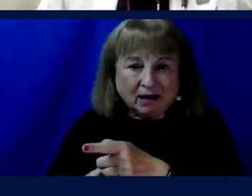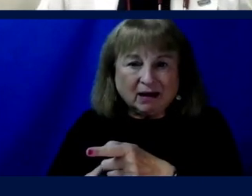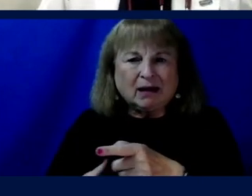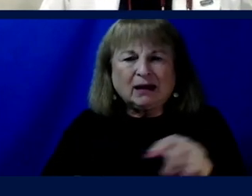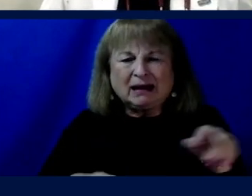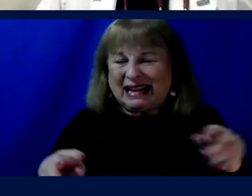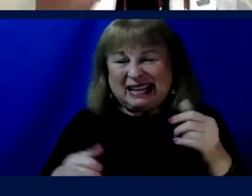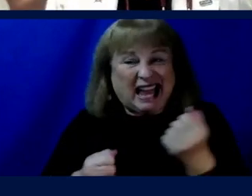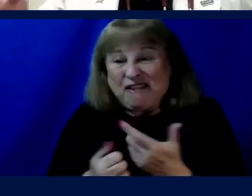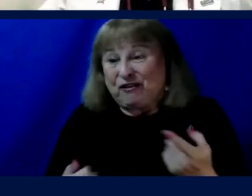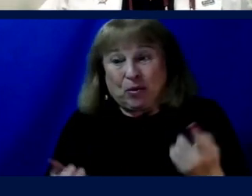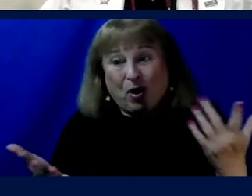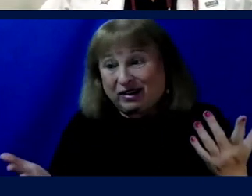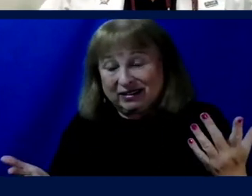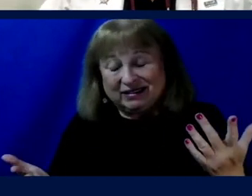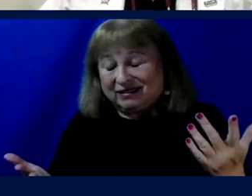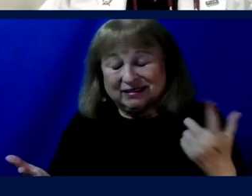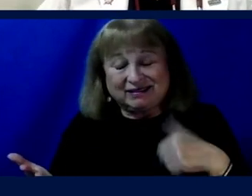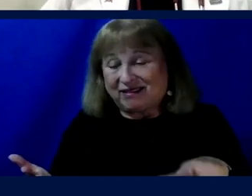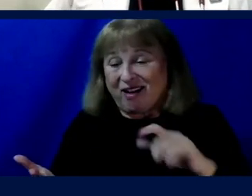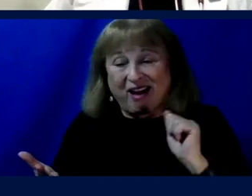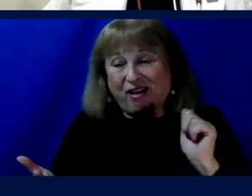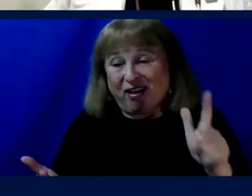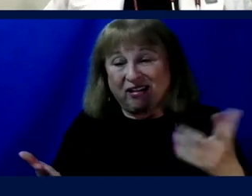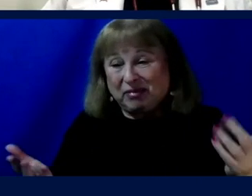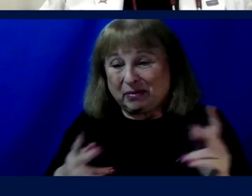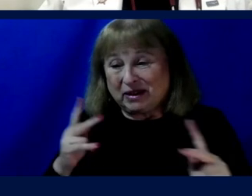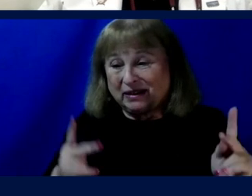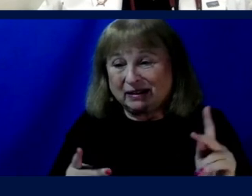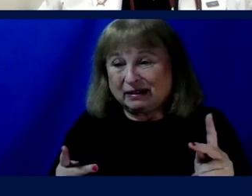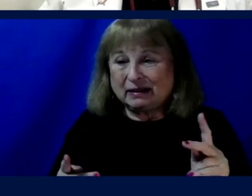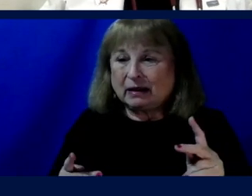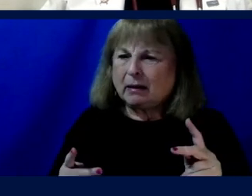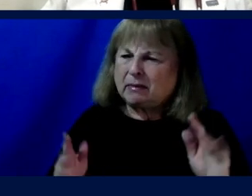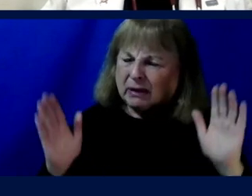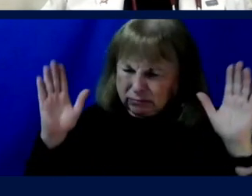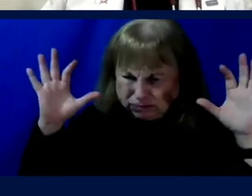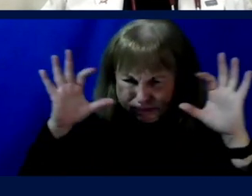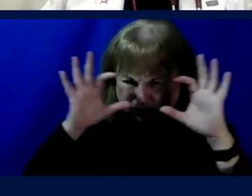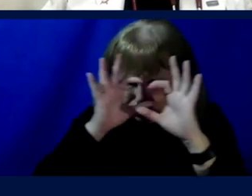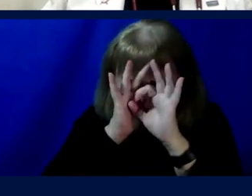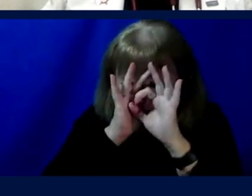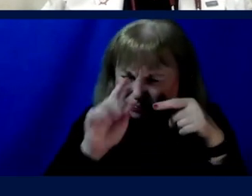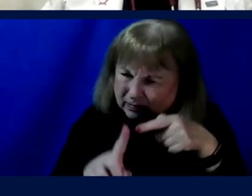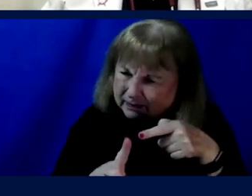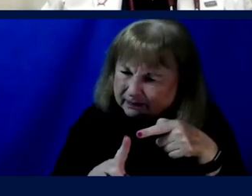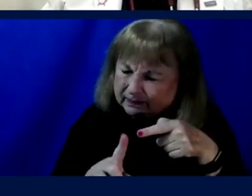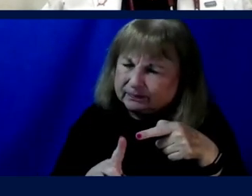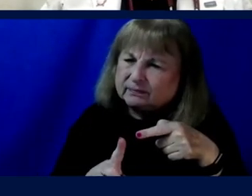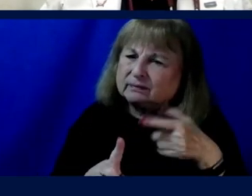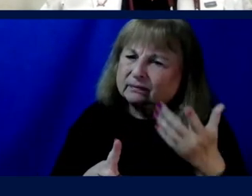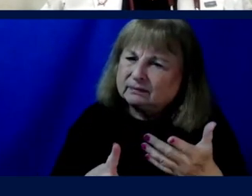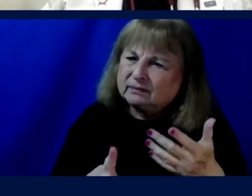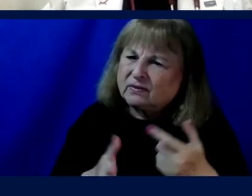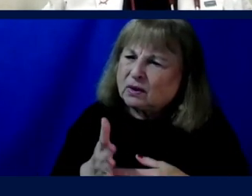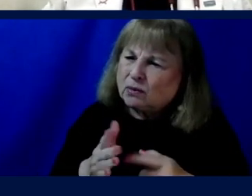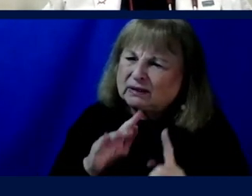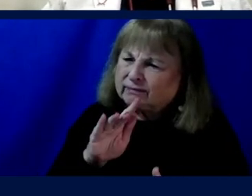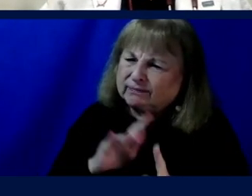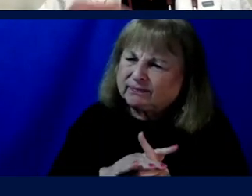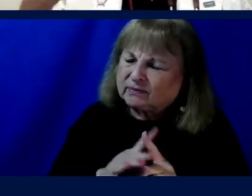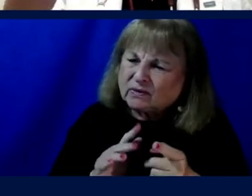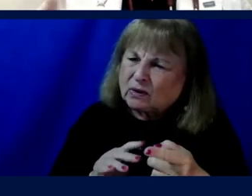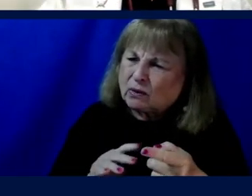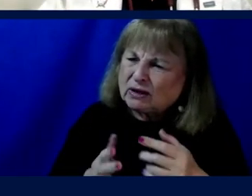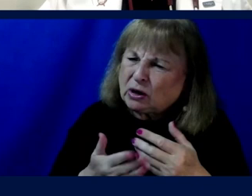everyone. Everyone is. You go up there, the occupationalist is the same. The more finely tuned and interesting answer is it depends. What did you show up? What